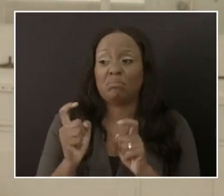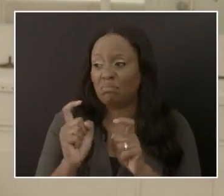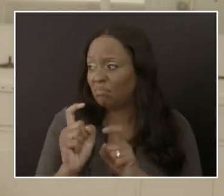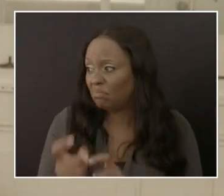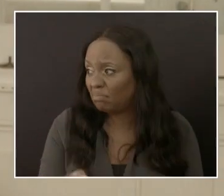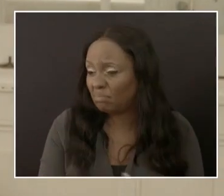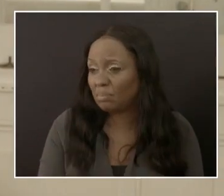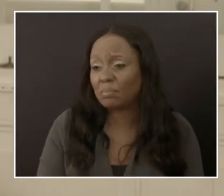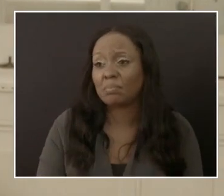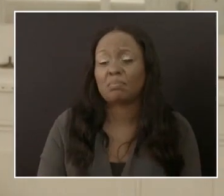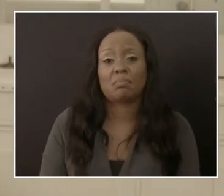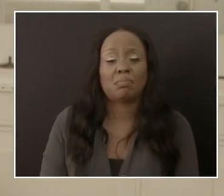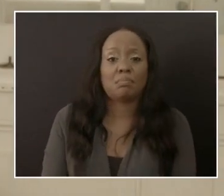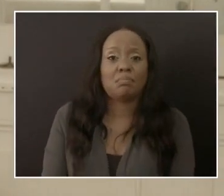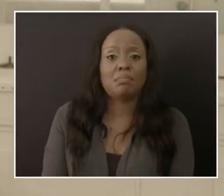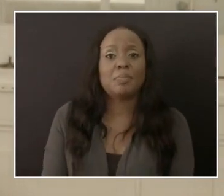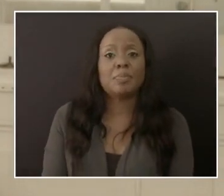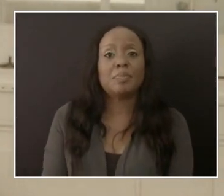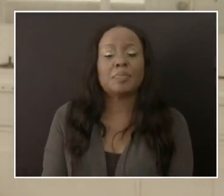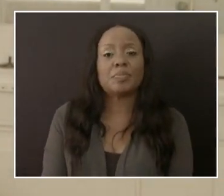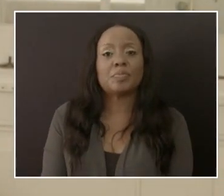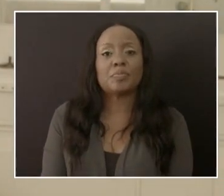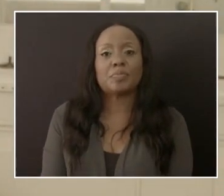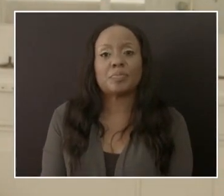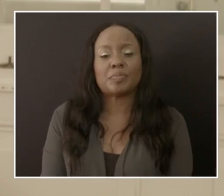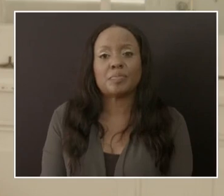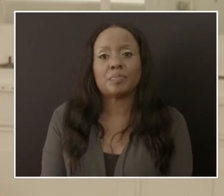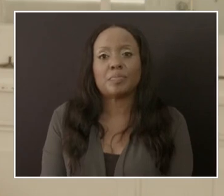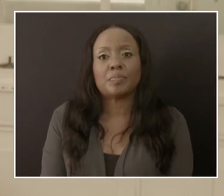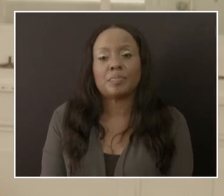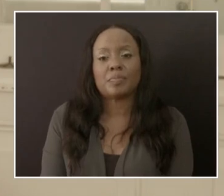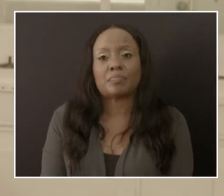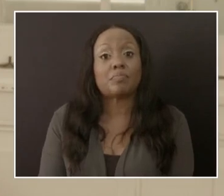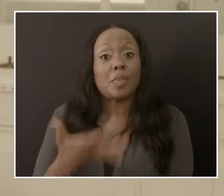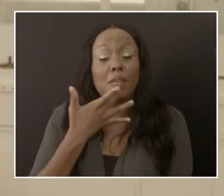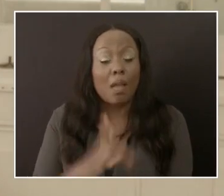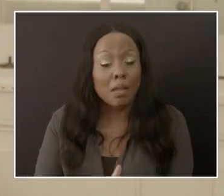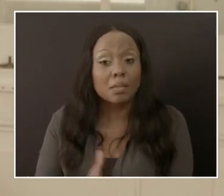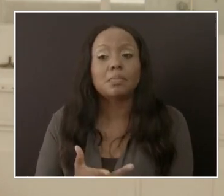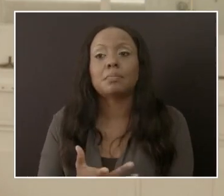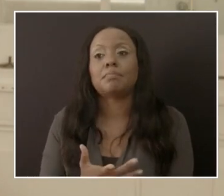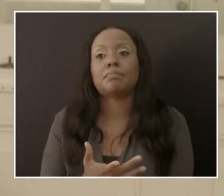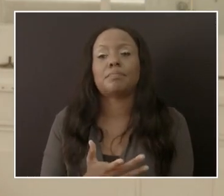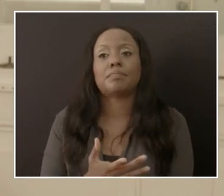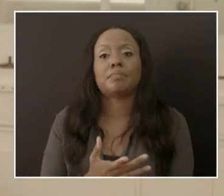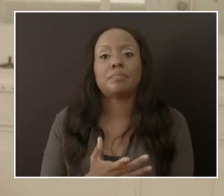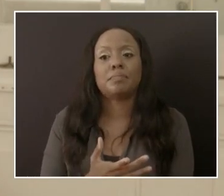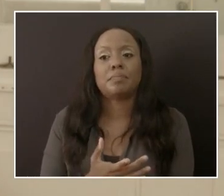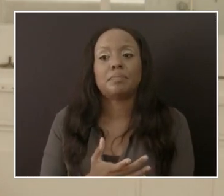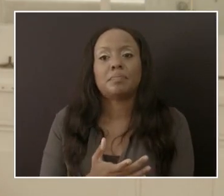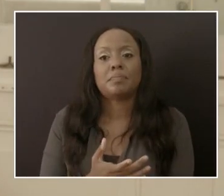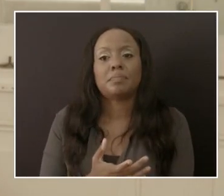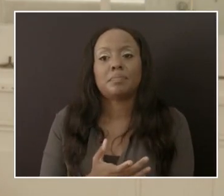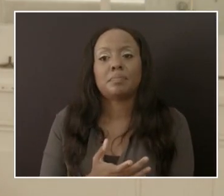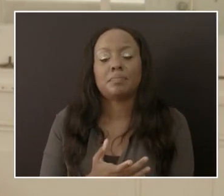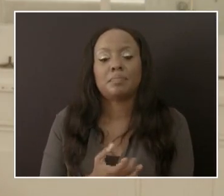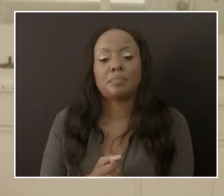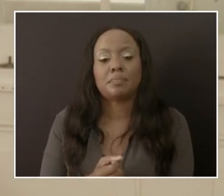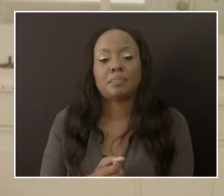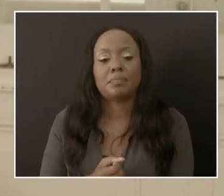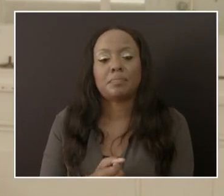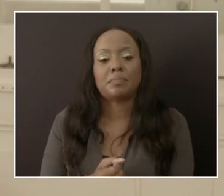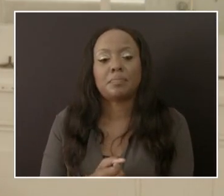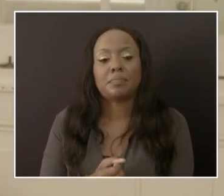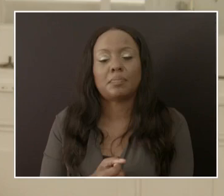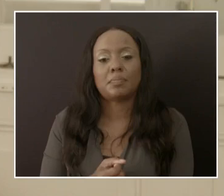fortunately, what we know is that it appears that the virus is quite